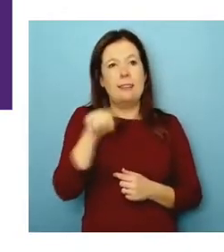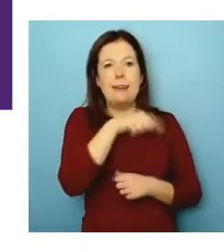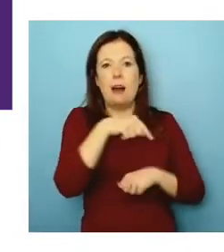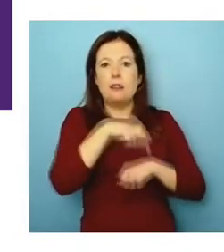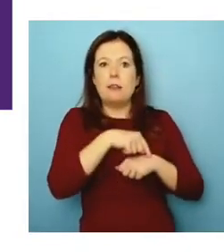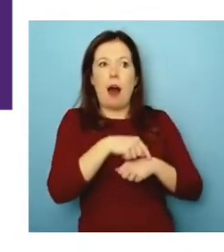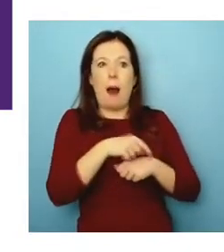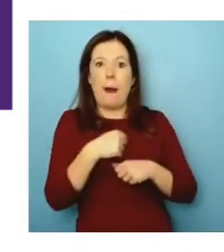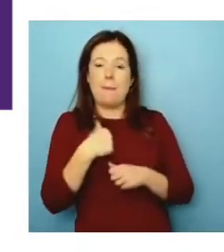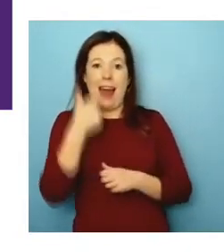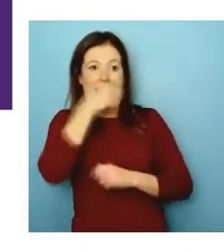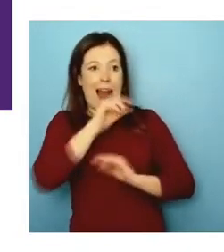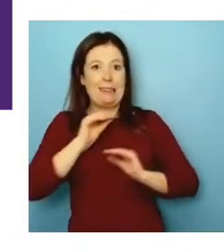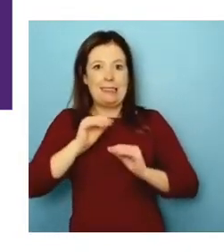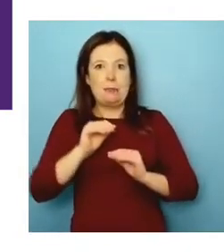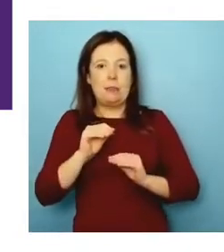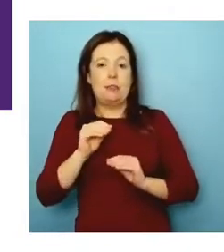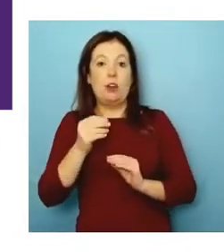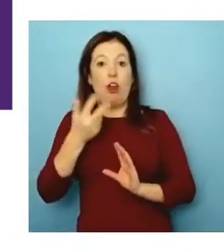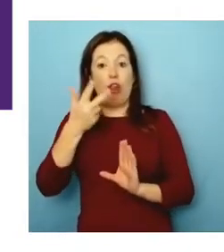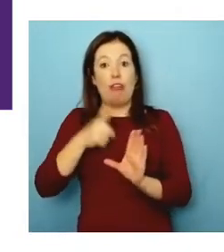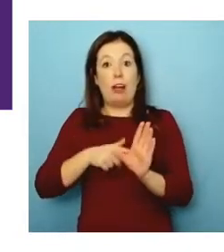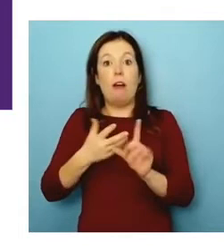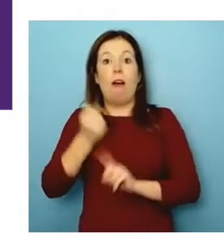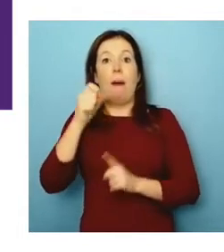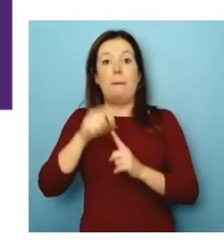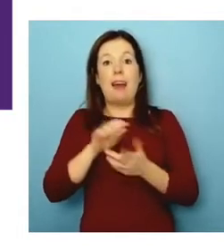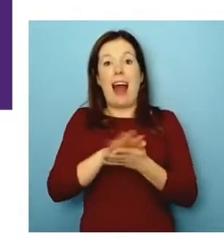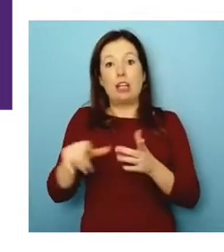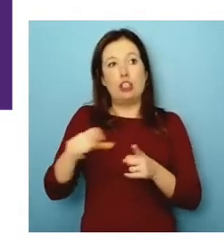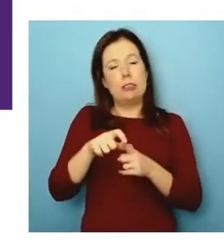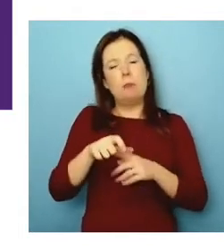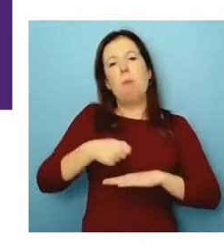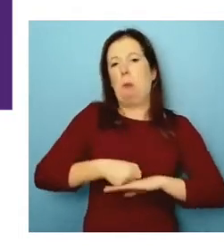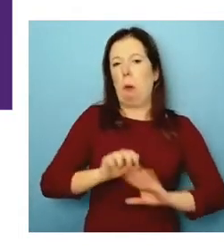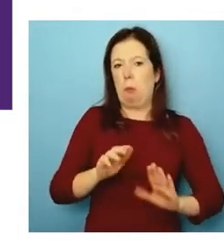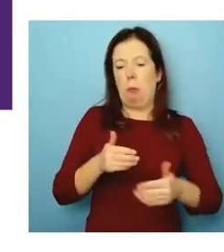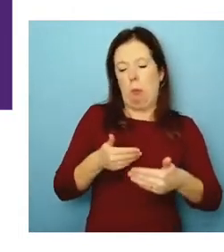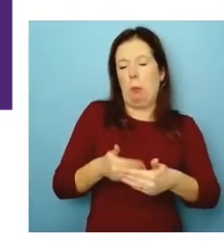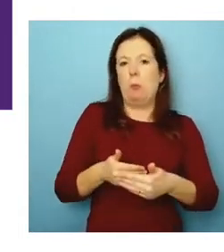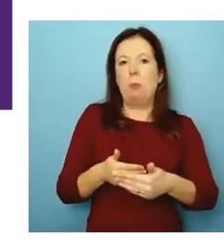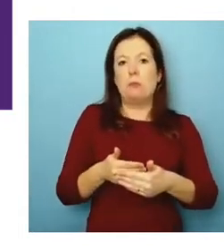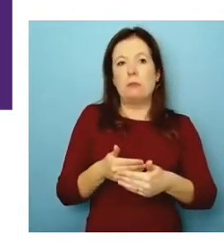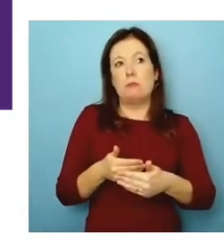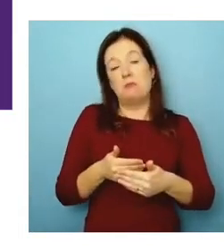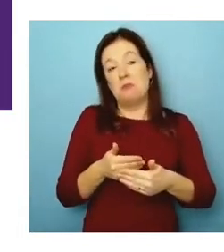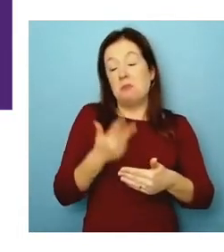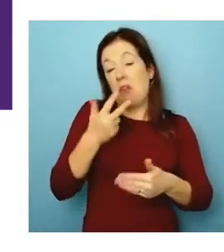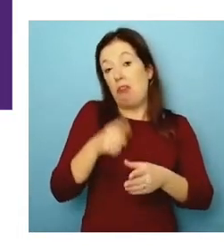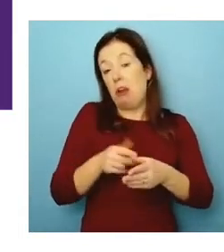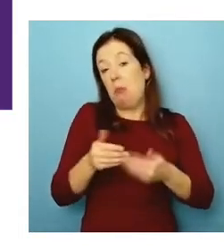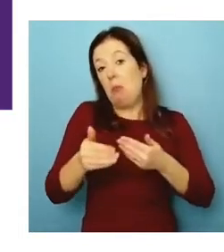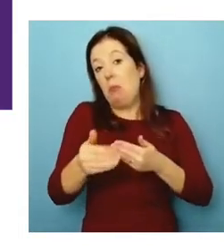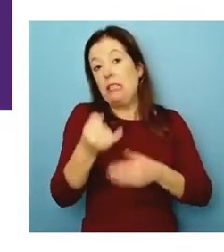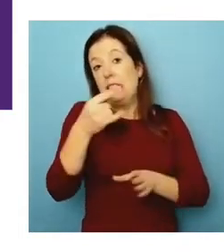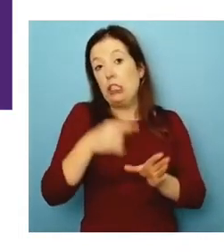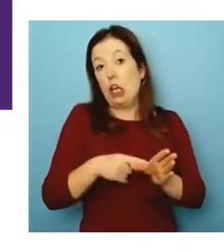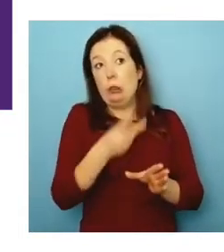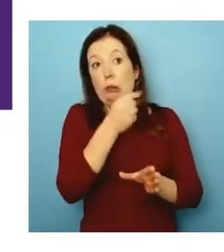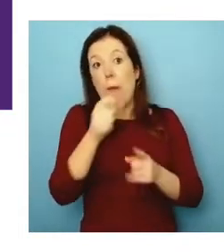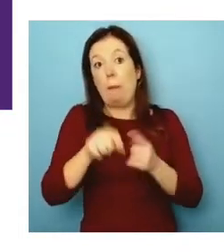in the academy, three years to get a PhD minimum, could be up to six, or for some people, even 10.